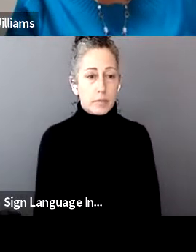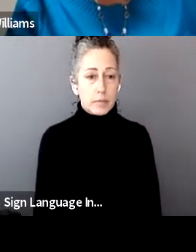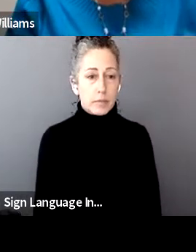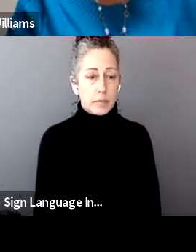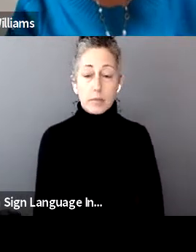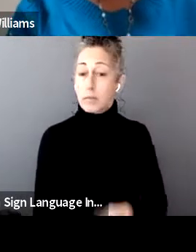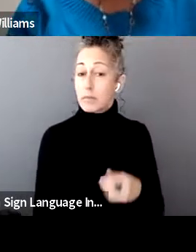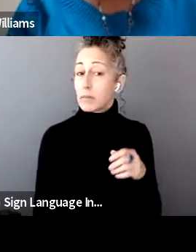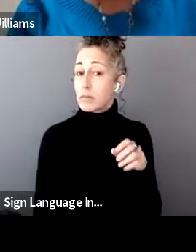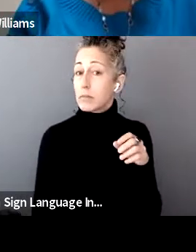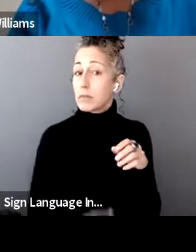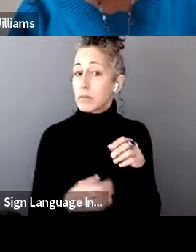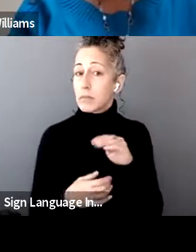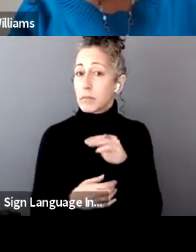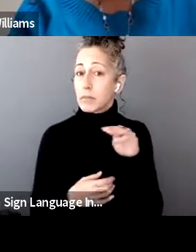Anyone else?